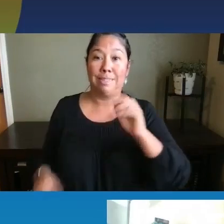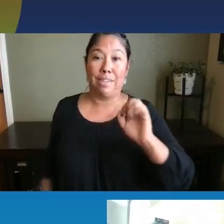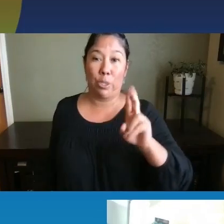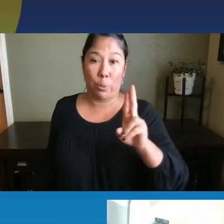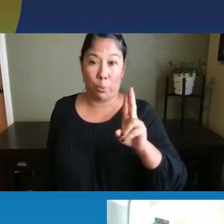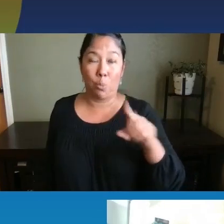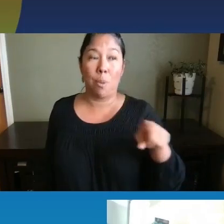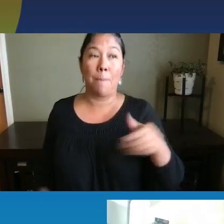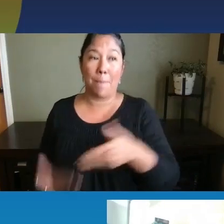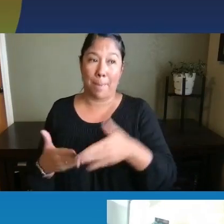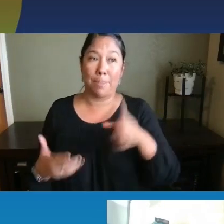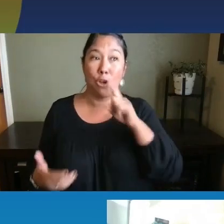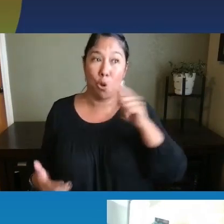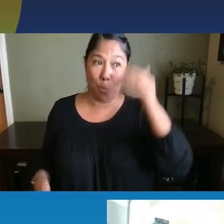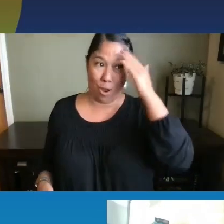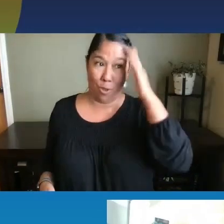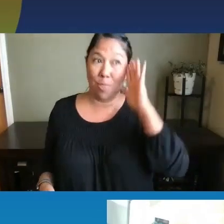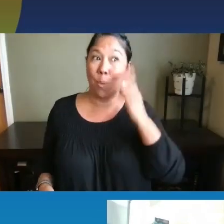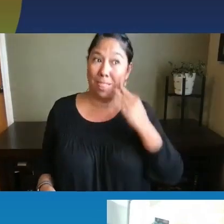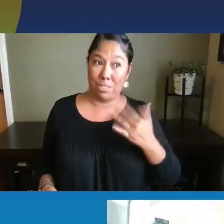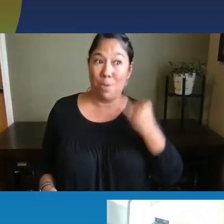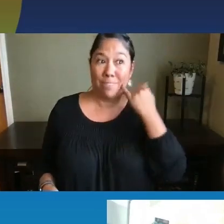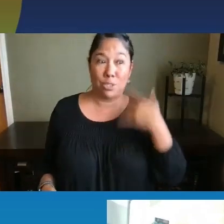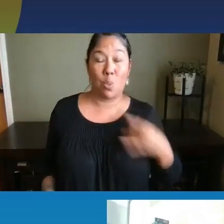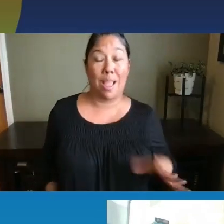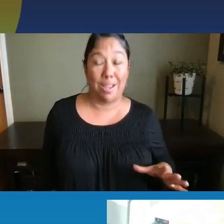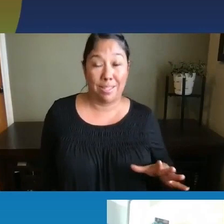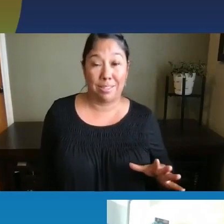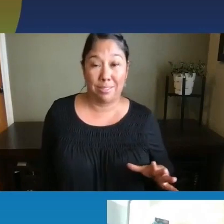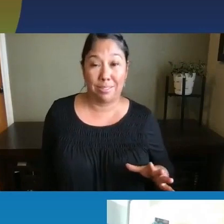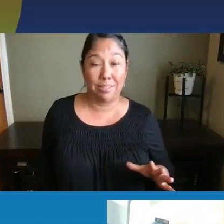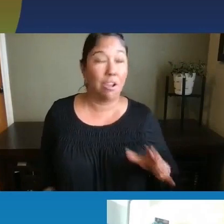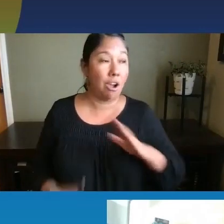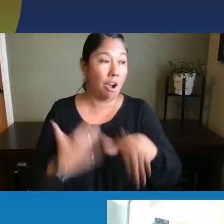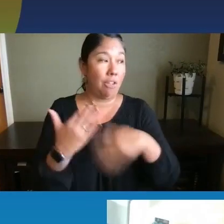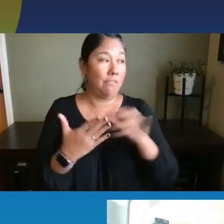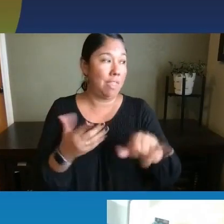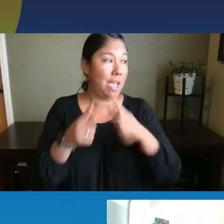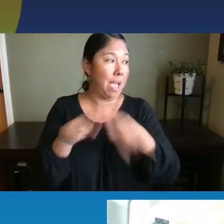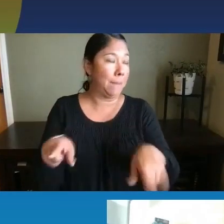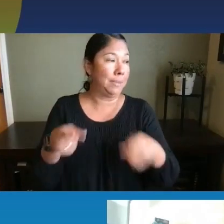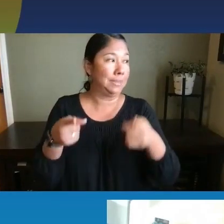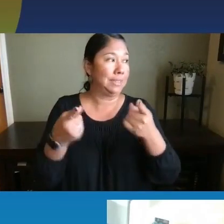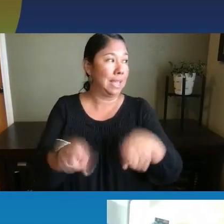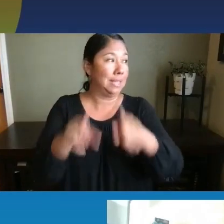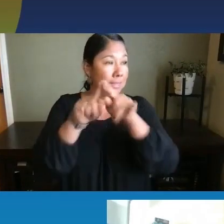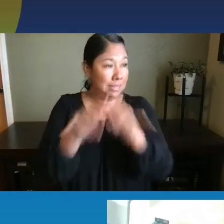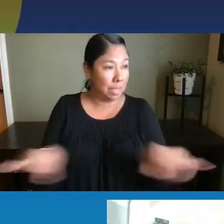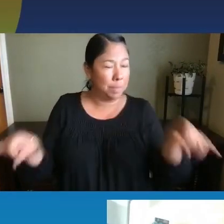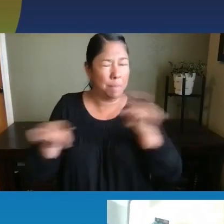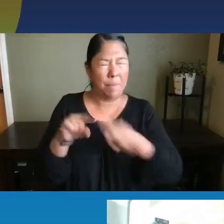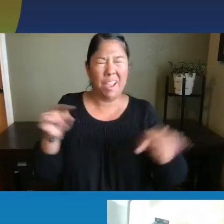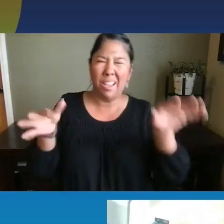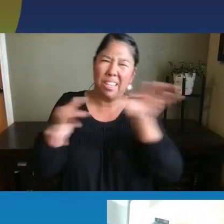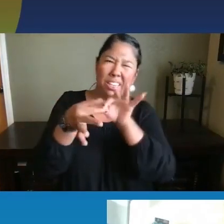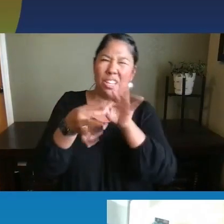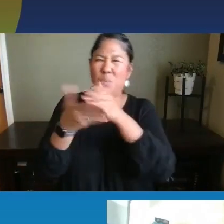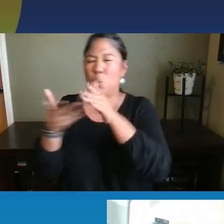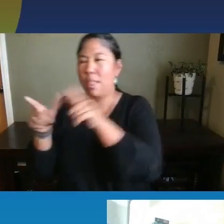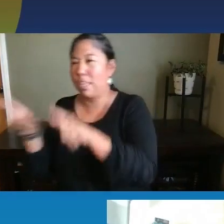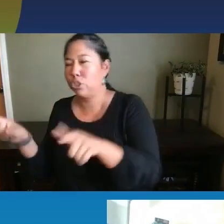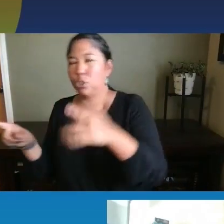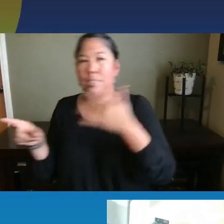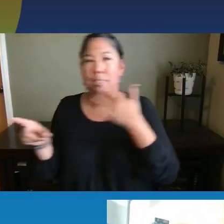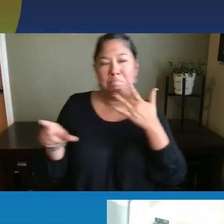let us know if they don't like it. Um, so this is all happening simultaneously, but I don't know of a connection between language and